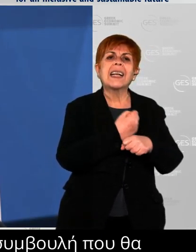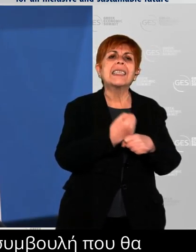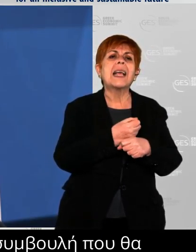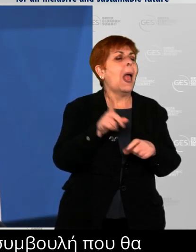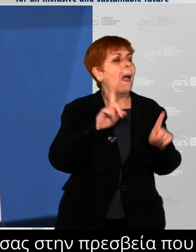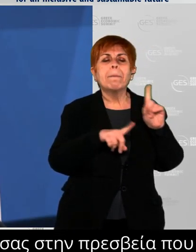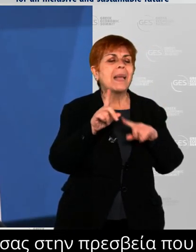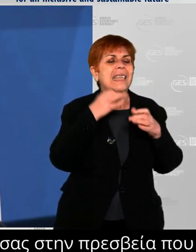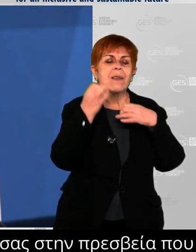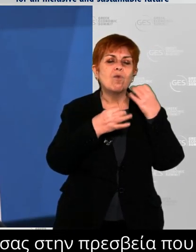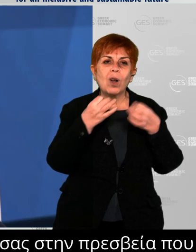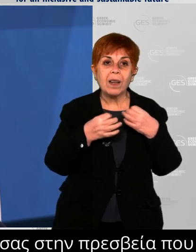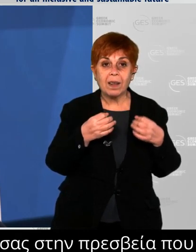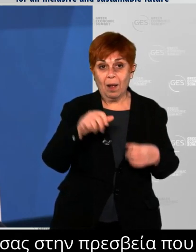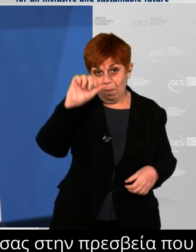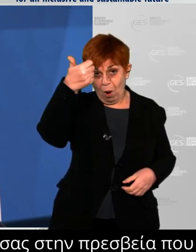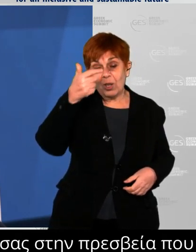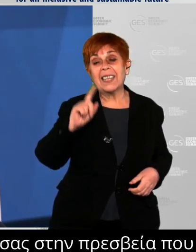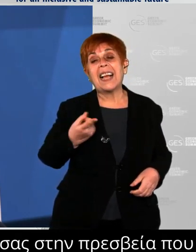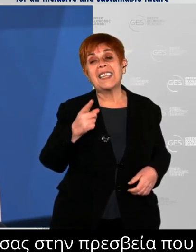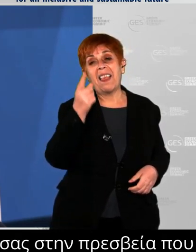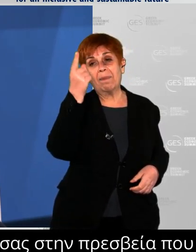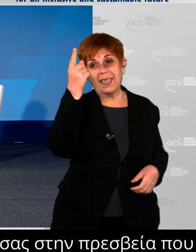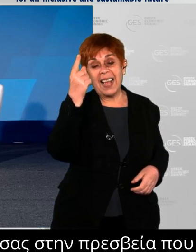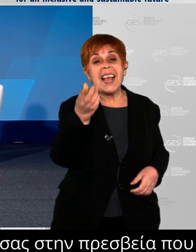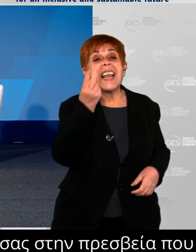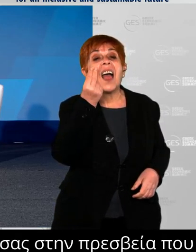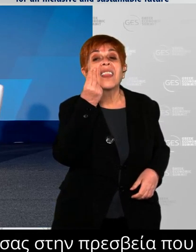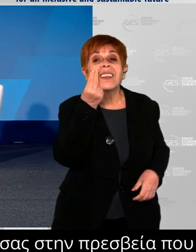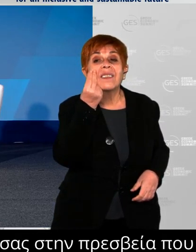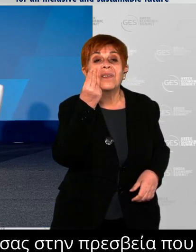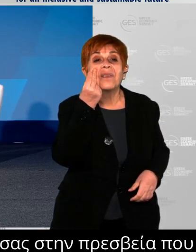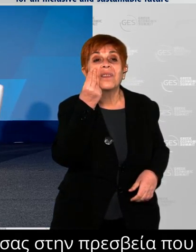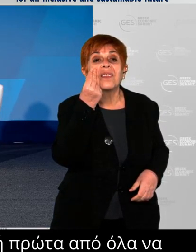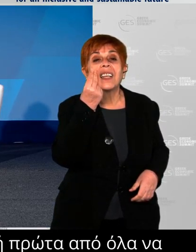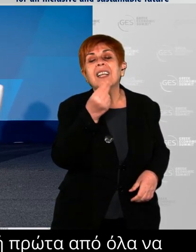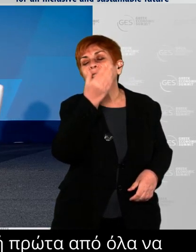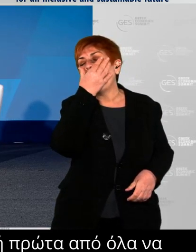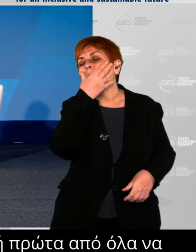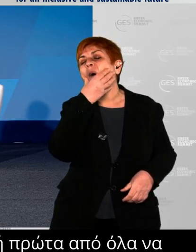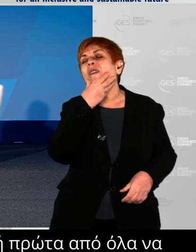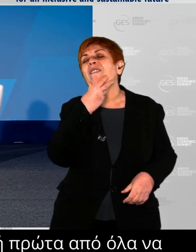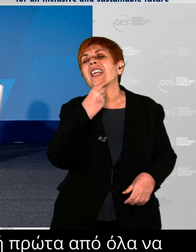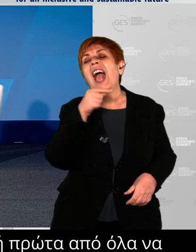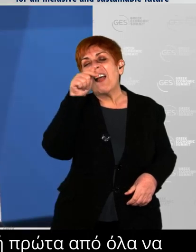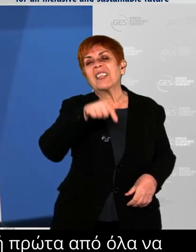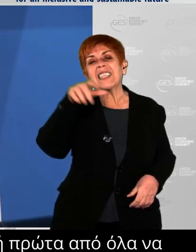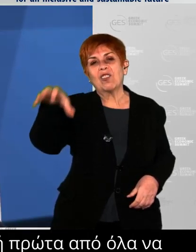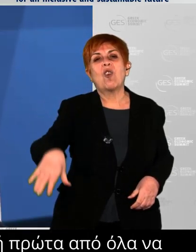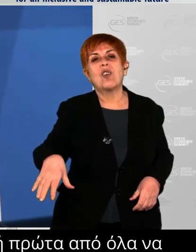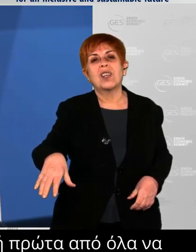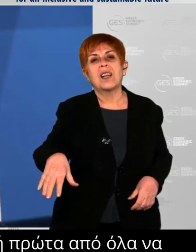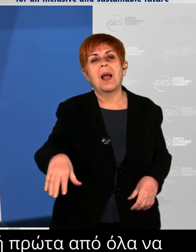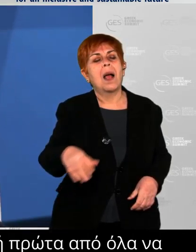First of all, travel around and see all that this country offers. you have done a lot of. This is an extraordinary corner of the world.